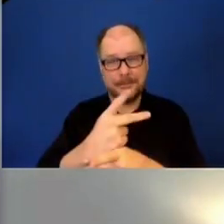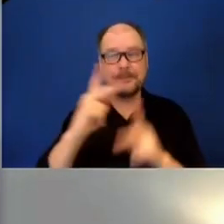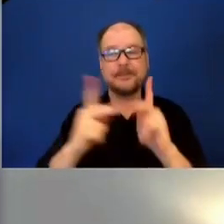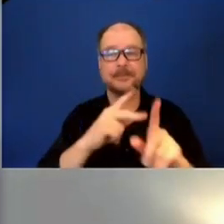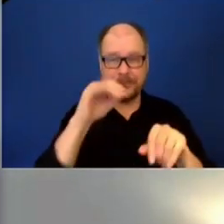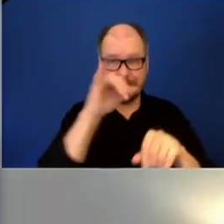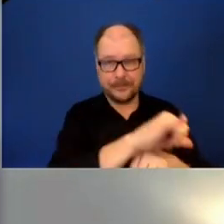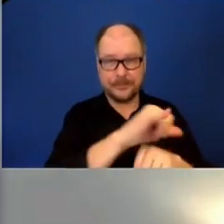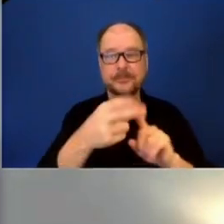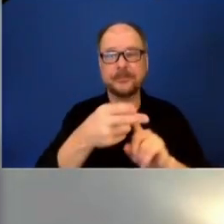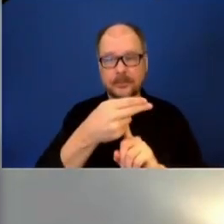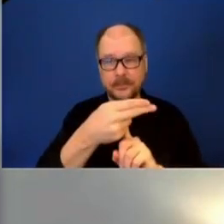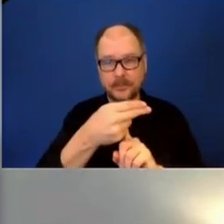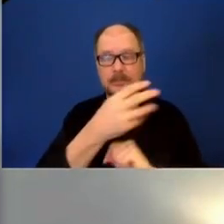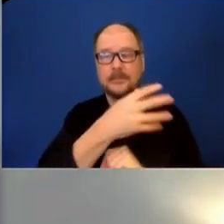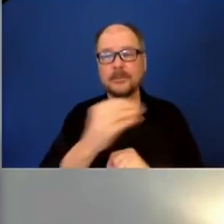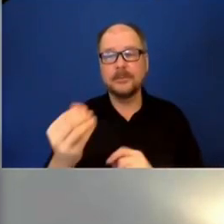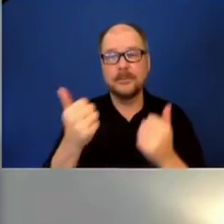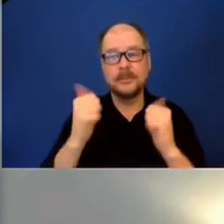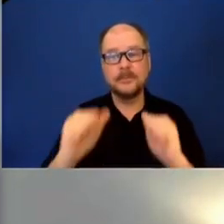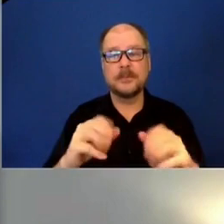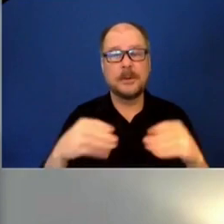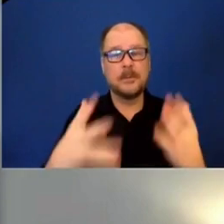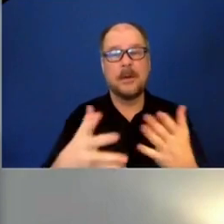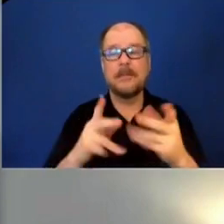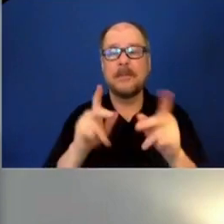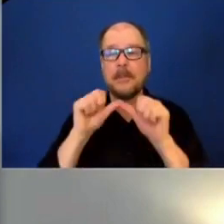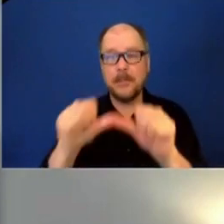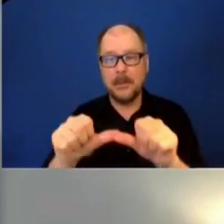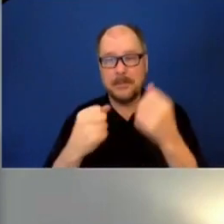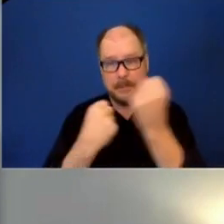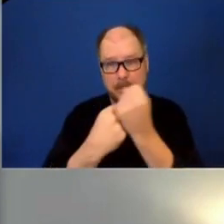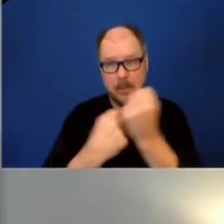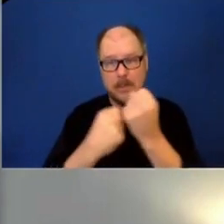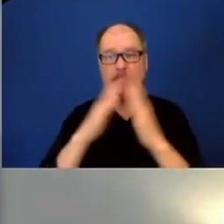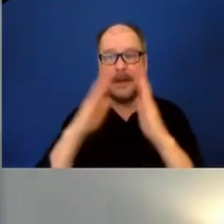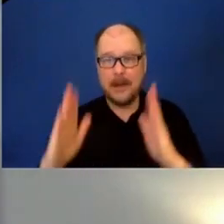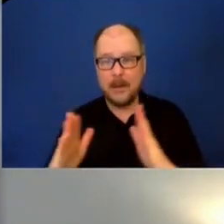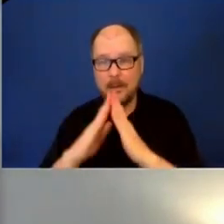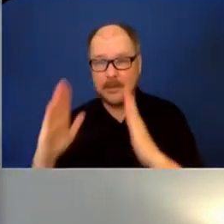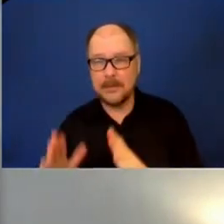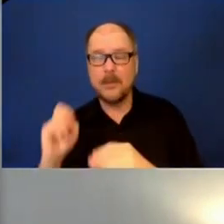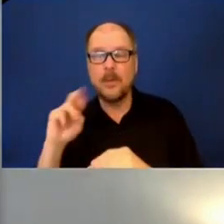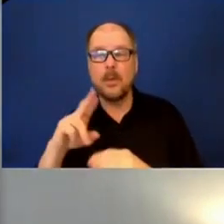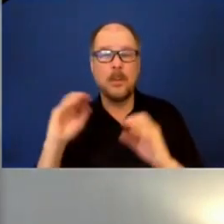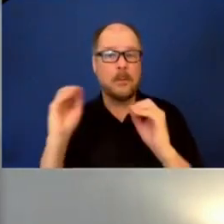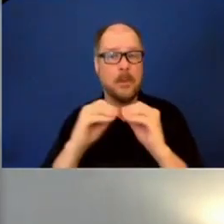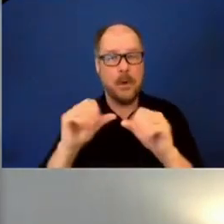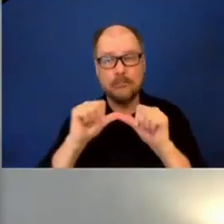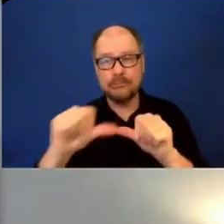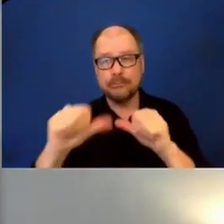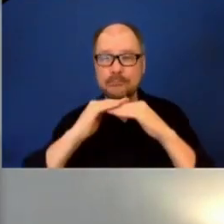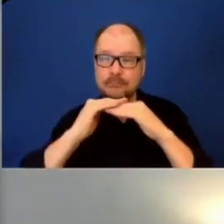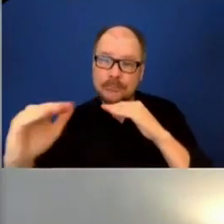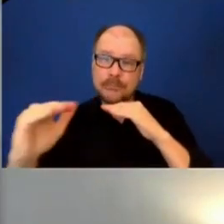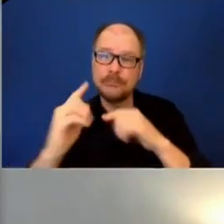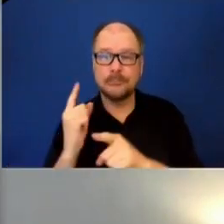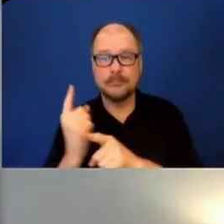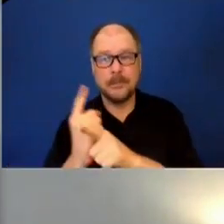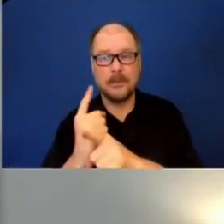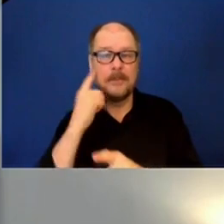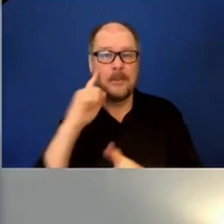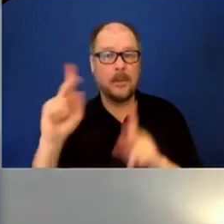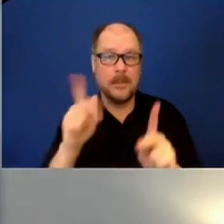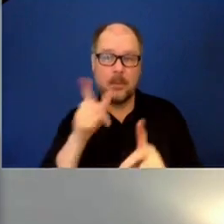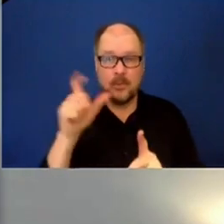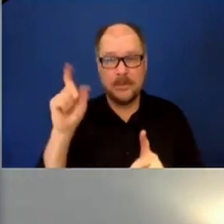on trying to provide permanent supportive housing for those who need it or permanent housing that regular permanent housing for people who need